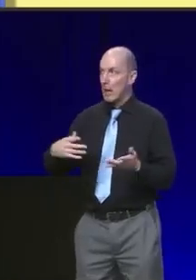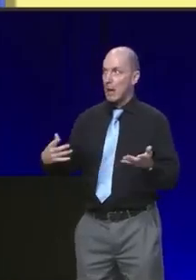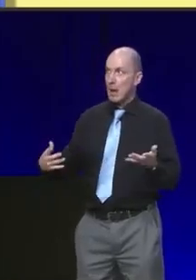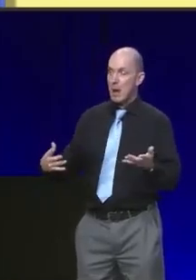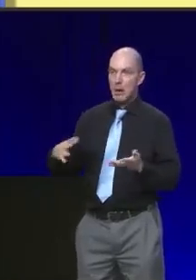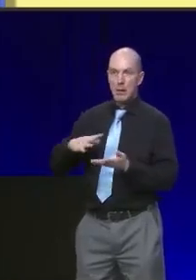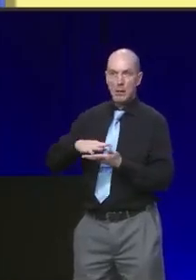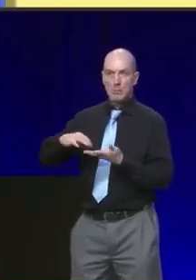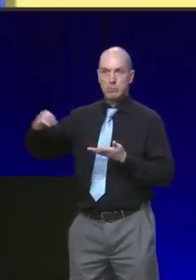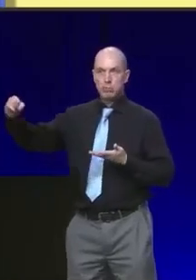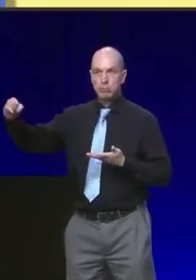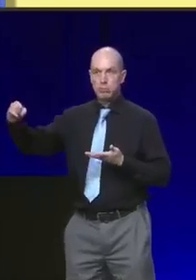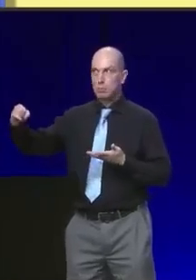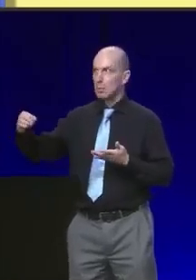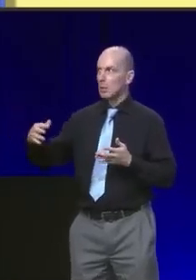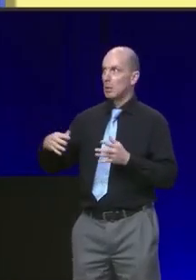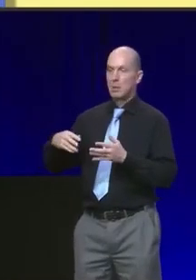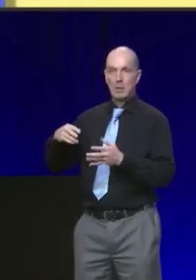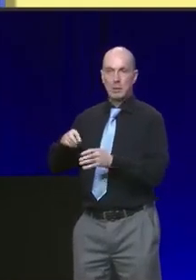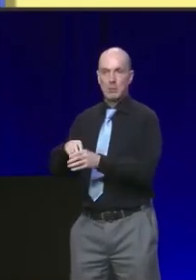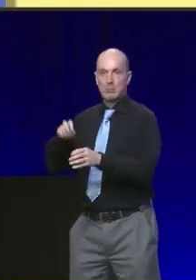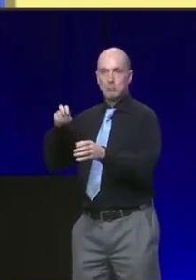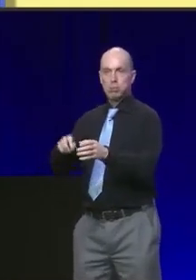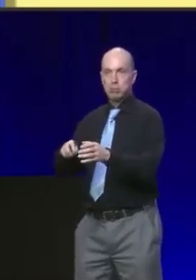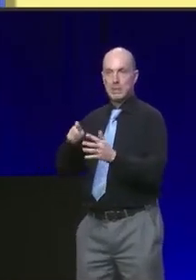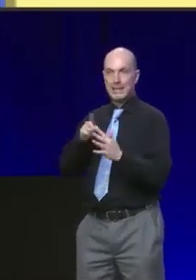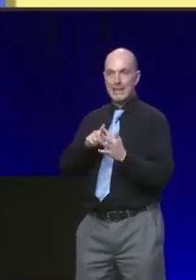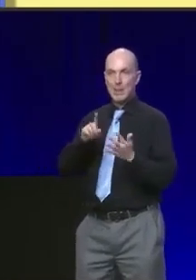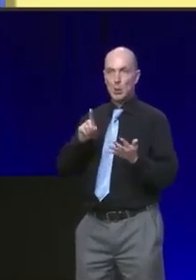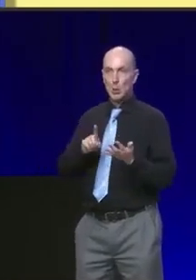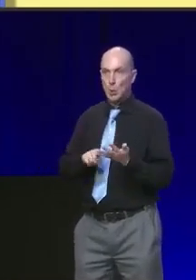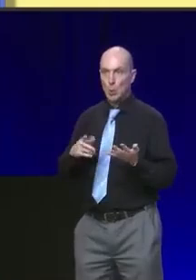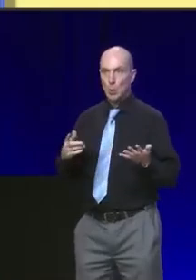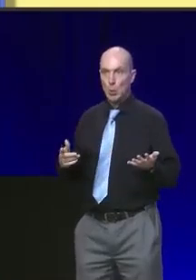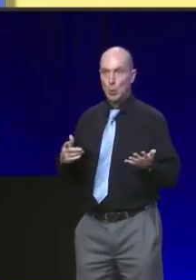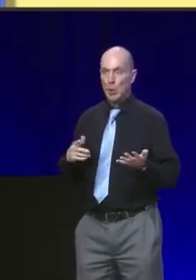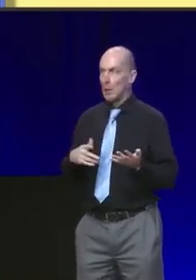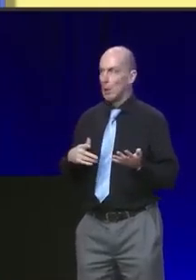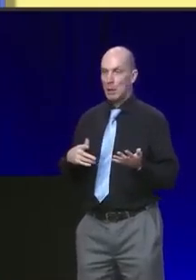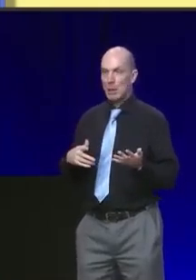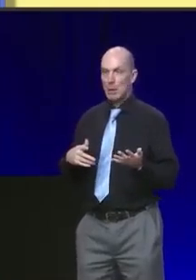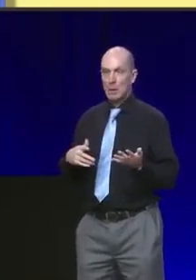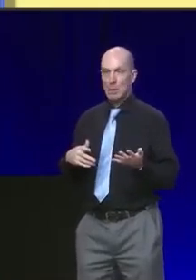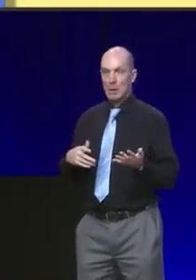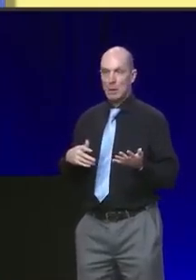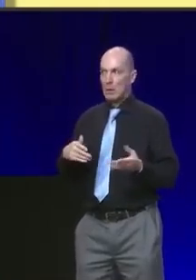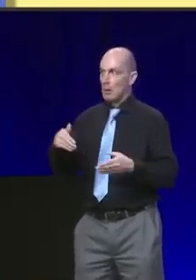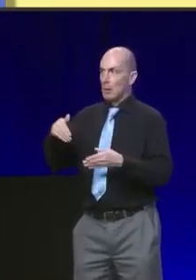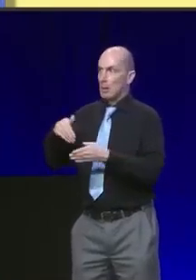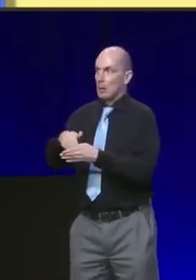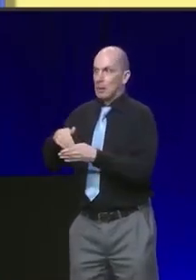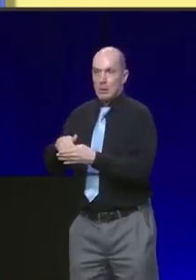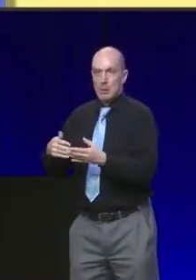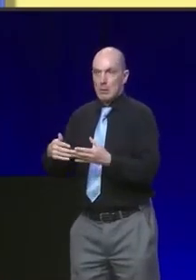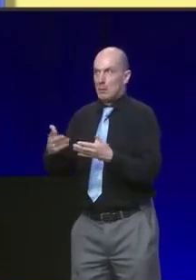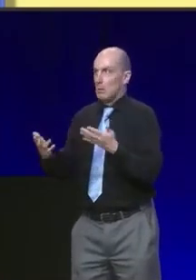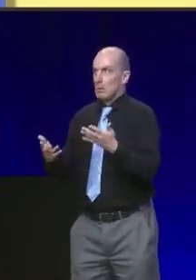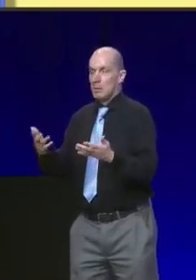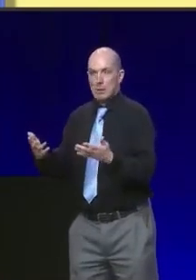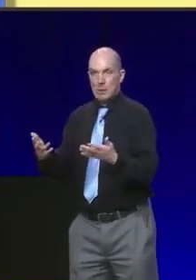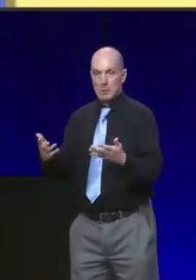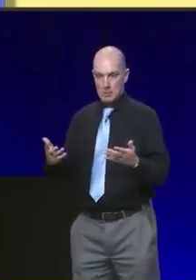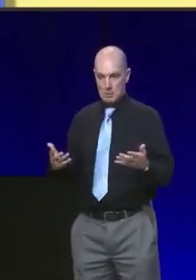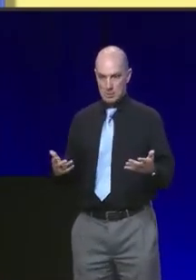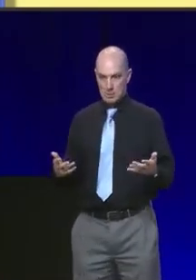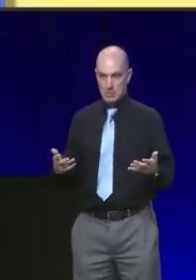citizenship. A UK reeling from the almost unimaginable